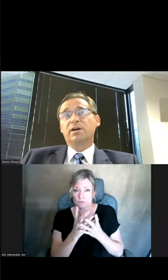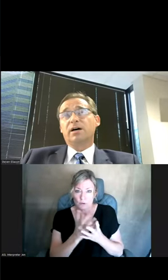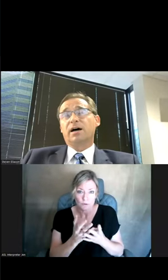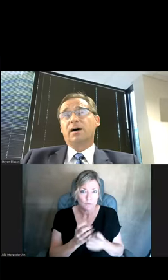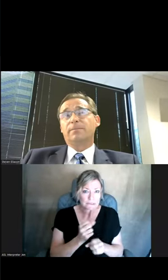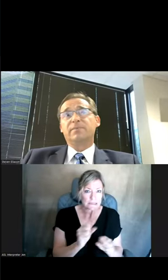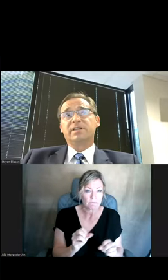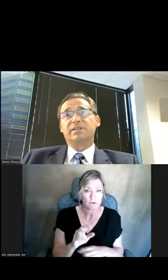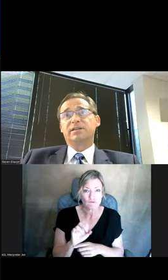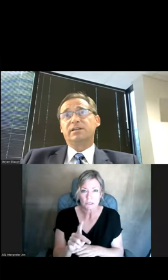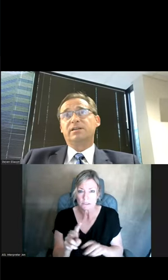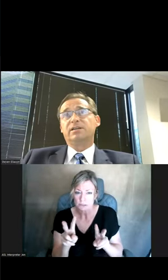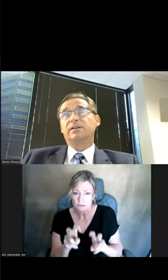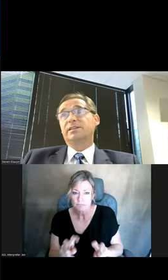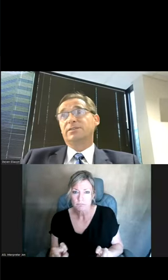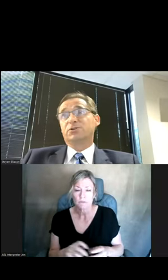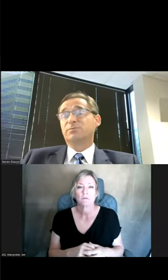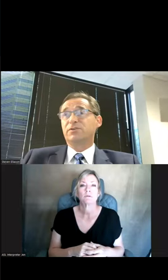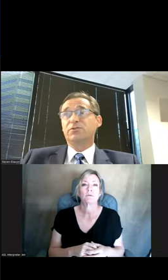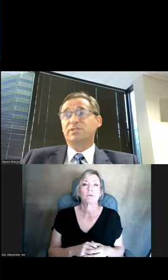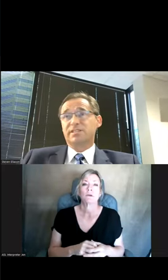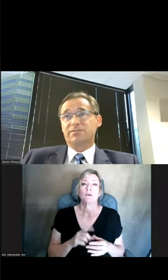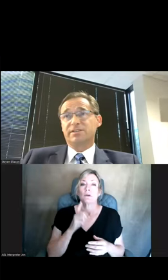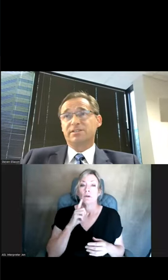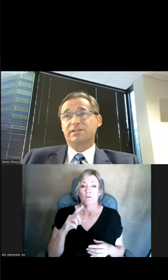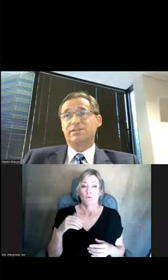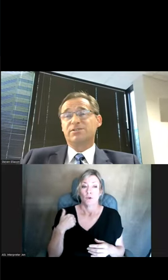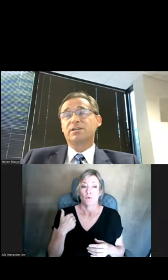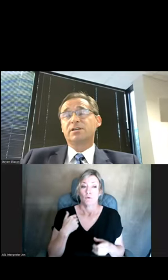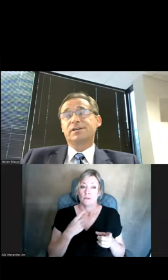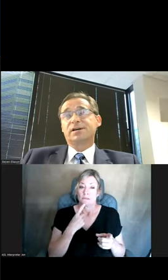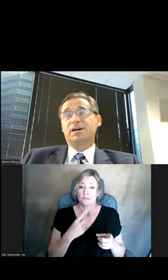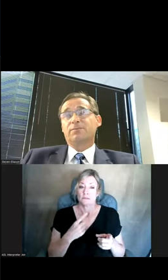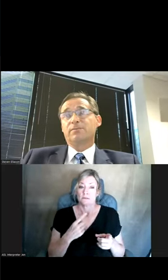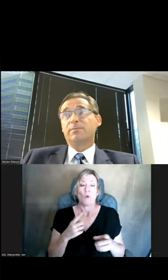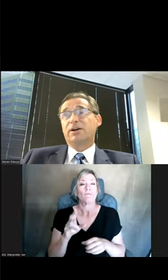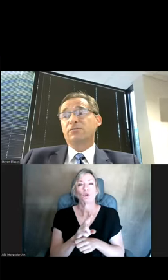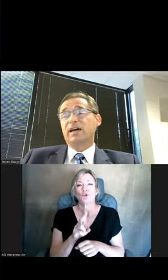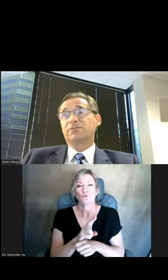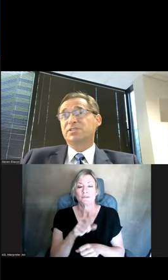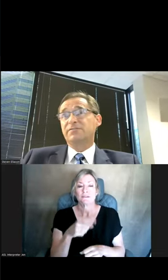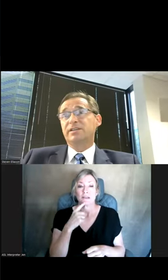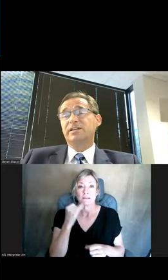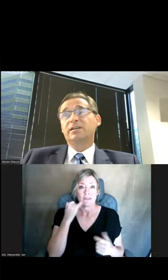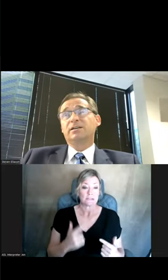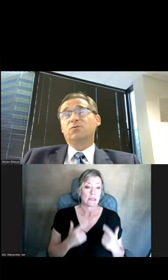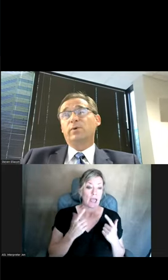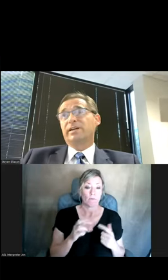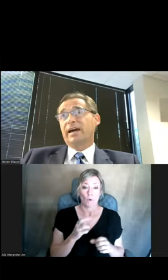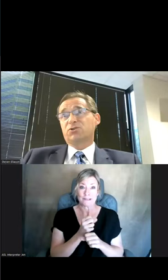So in the terms of use, it says if this is a matter of life or safety,